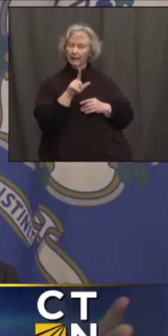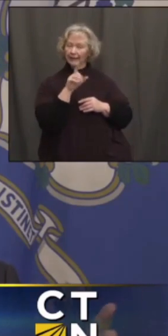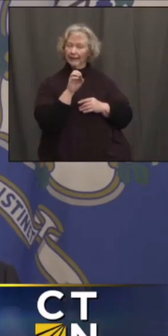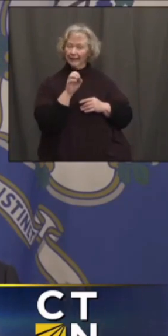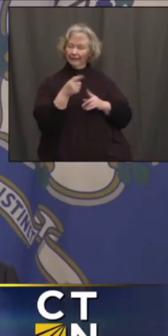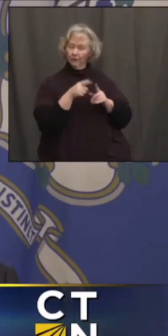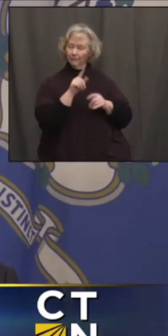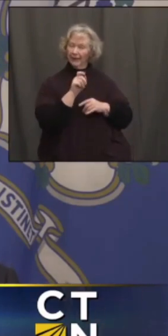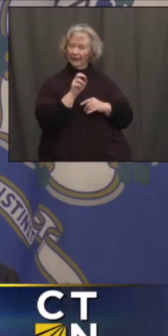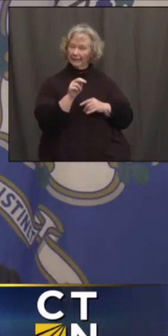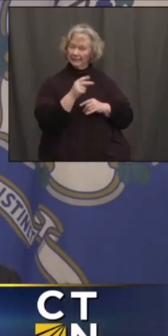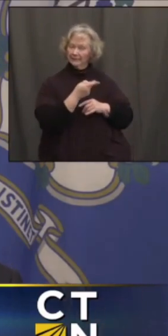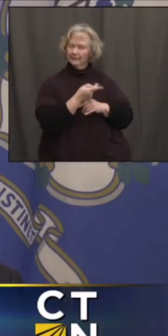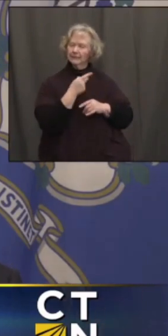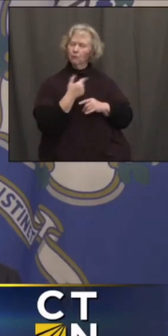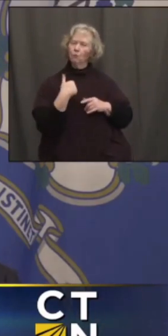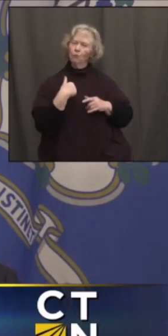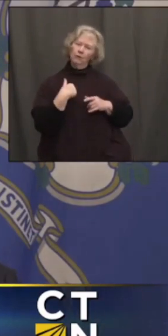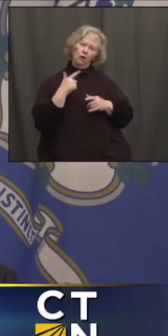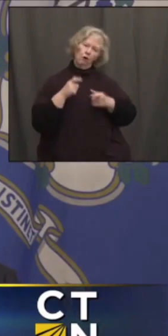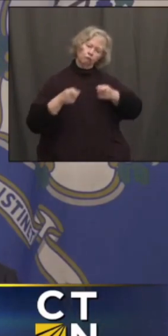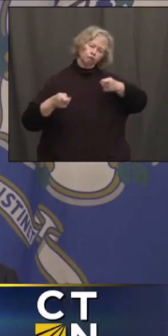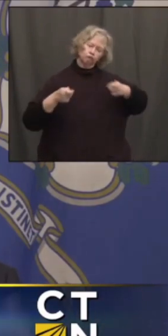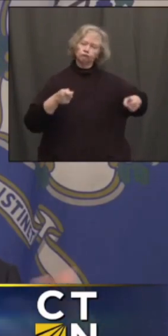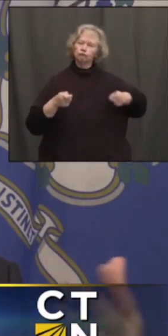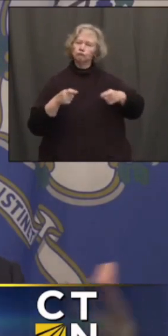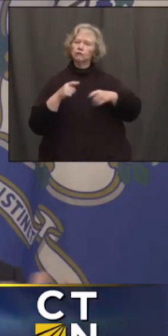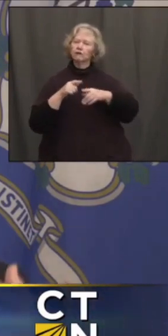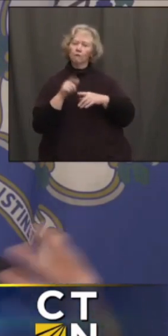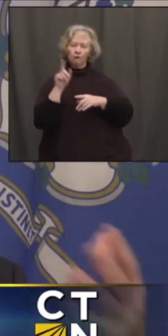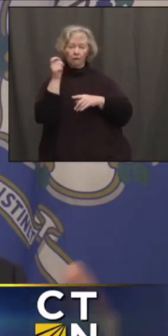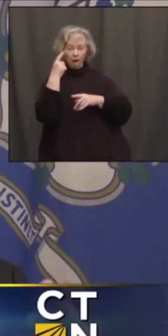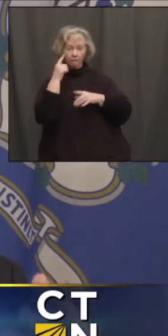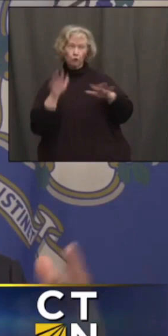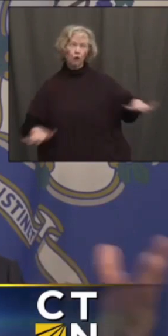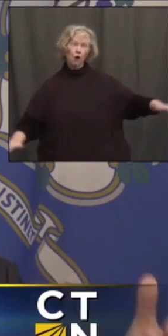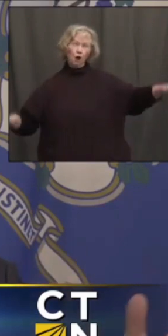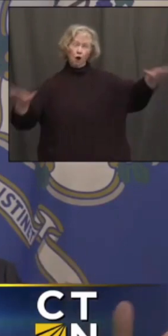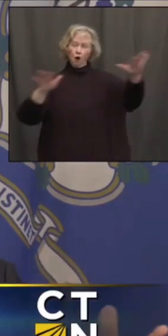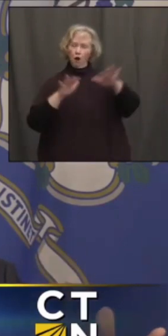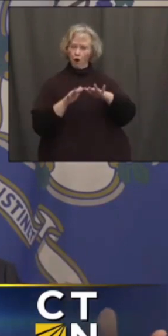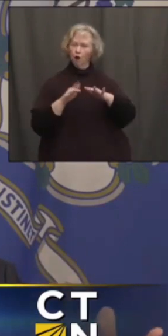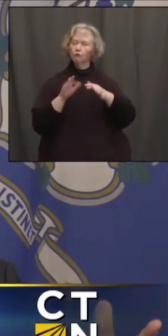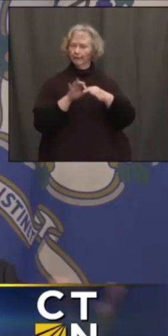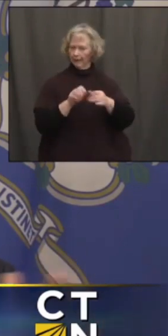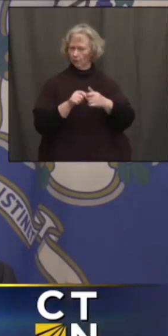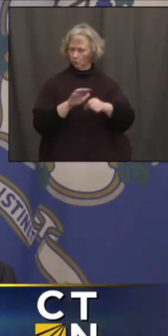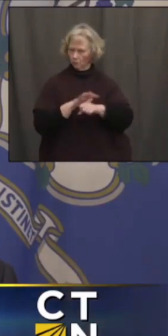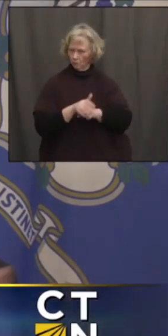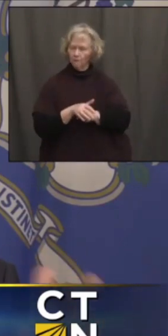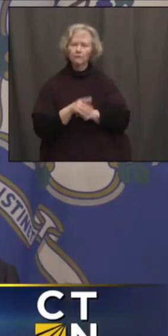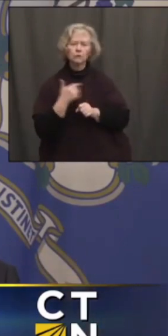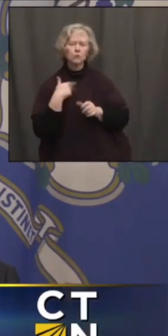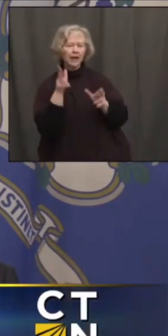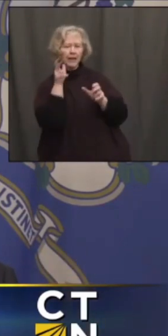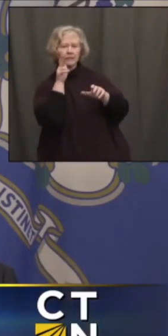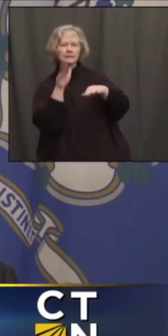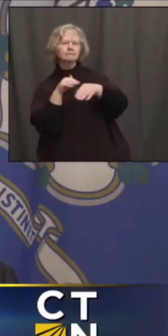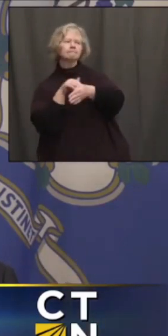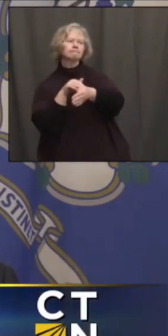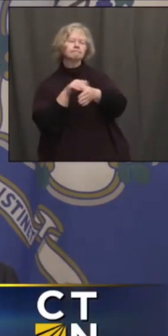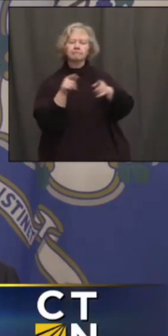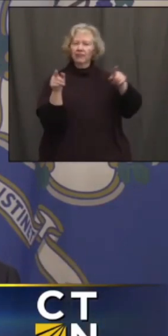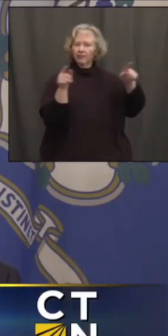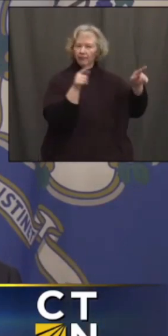myself, you know, lead the gubernatorial COVID-related efforts. So, I had a lot of contacts from other governors, not just in this region,